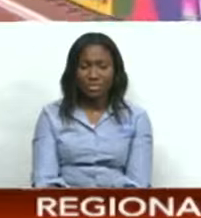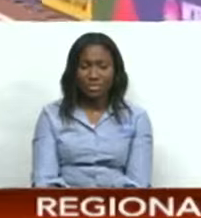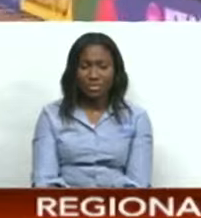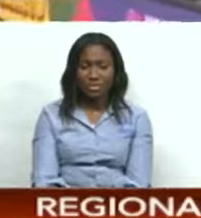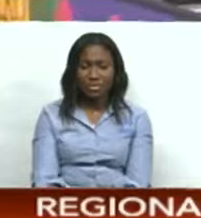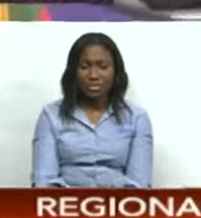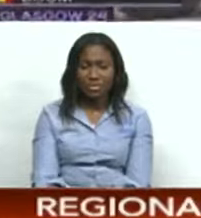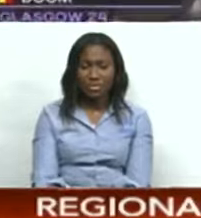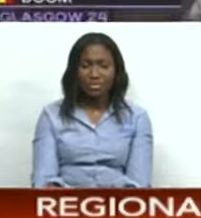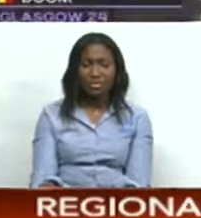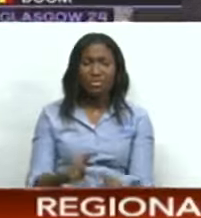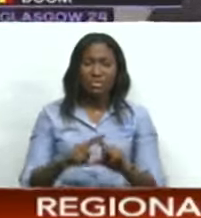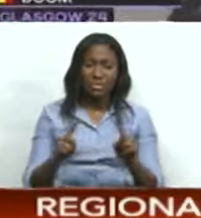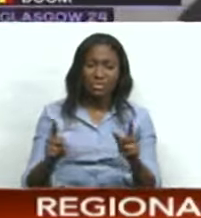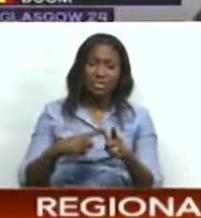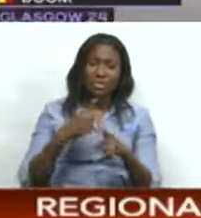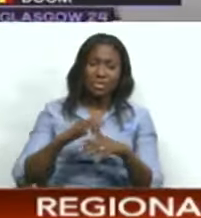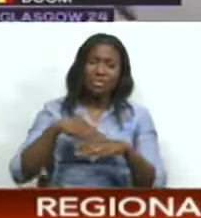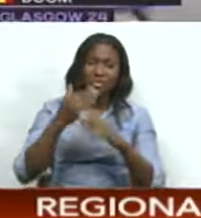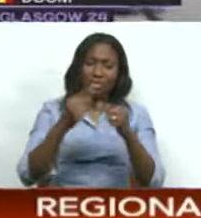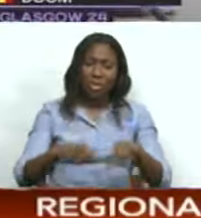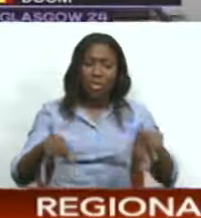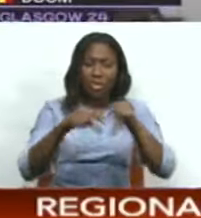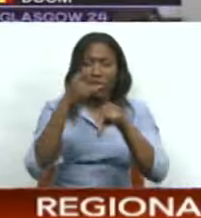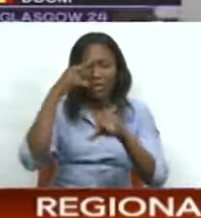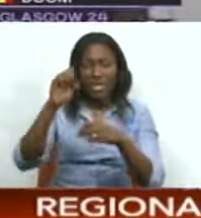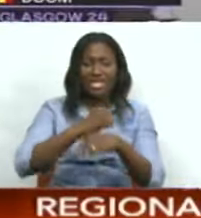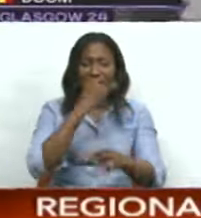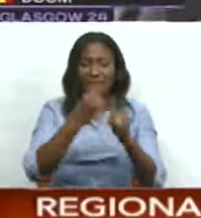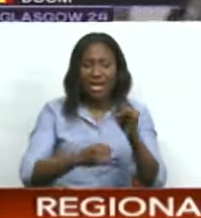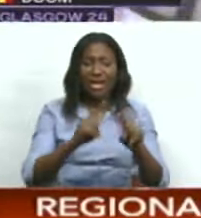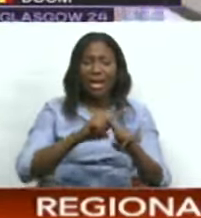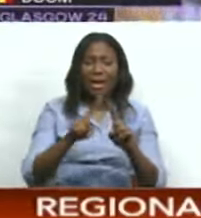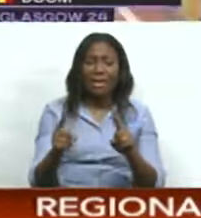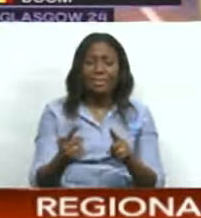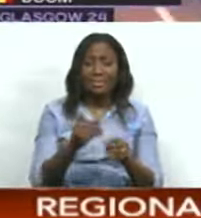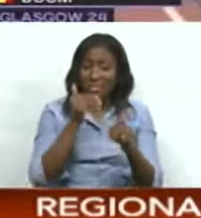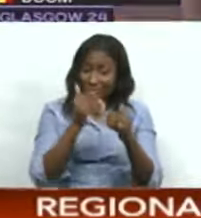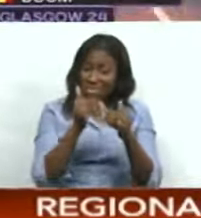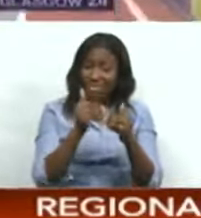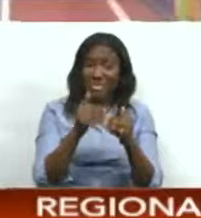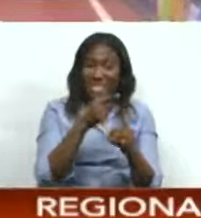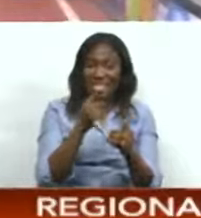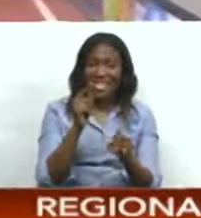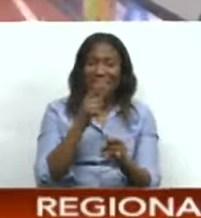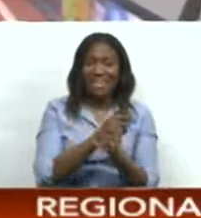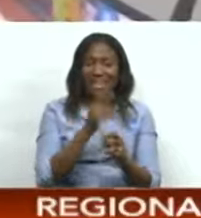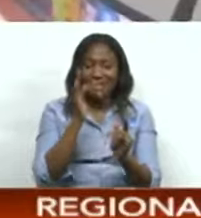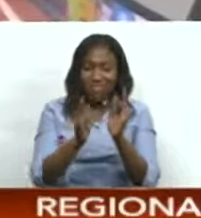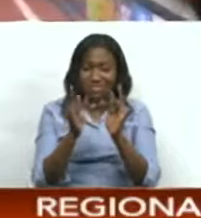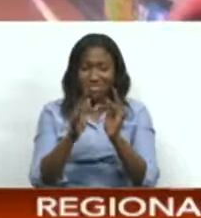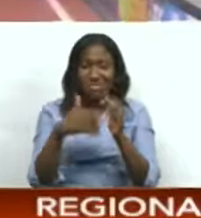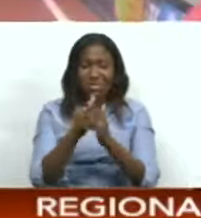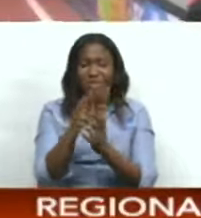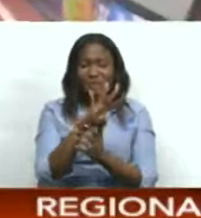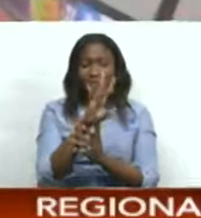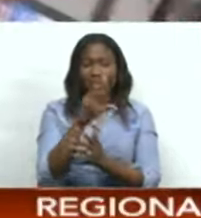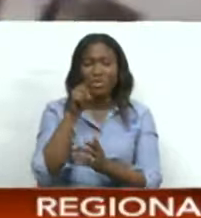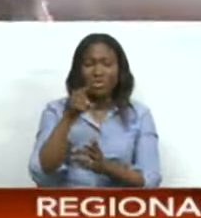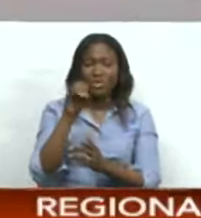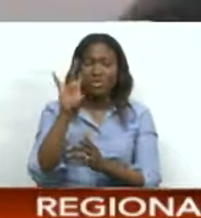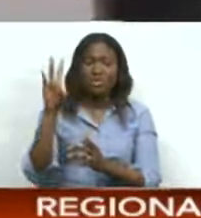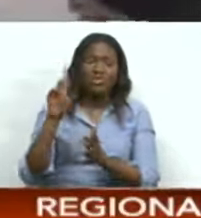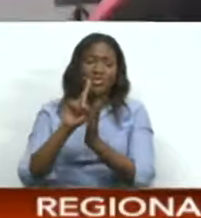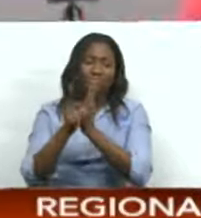Well, Richards did eventually qualify for the semifinal, but only just. He was one of the fastest losers in 47.04 seconds